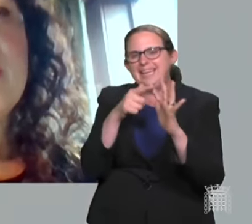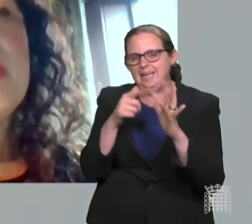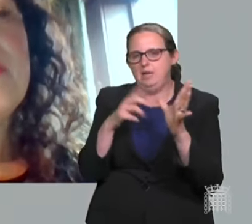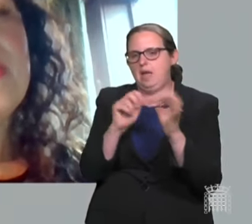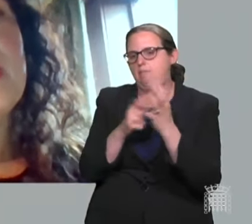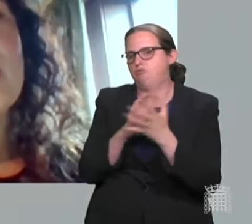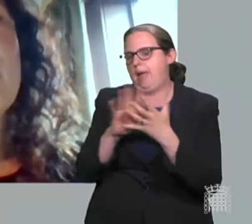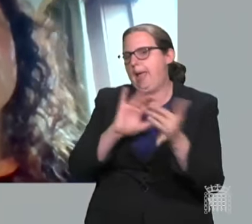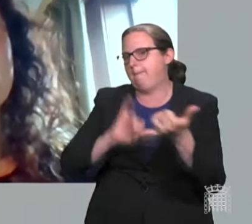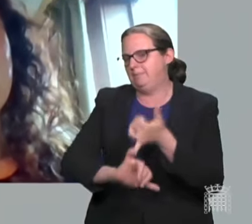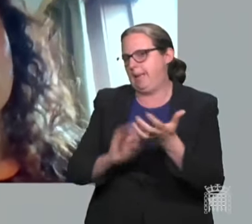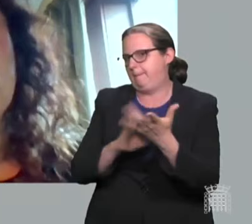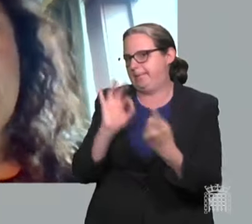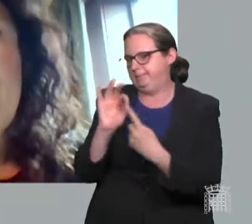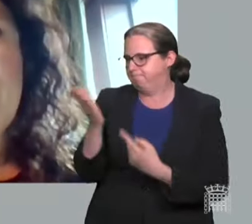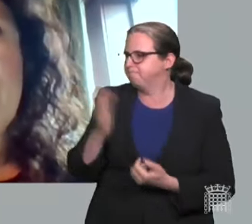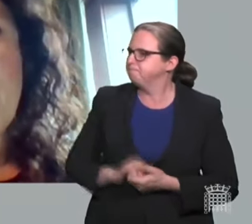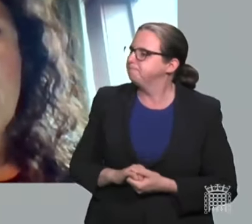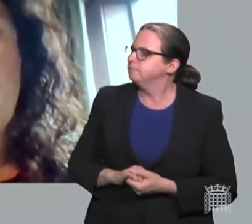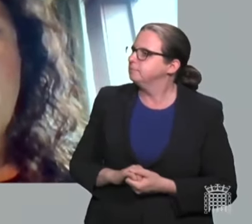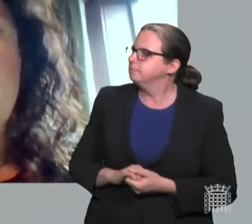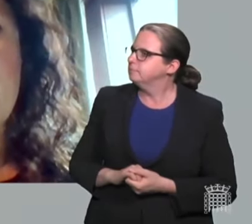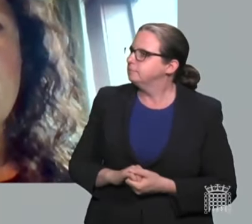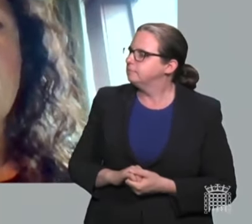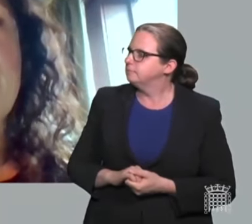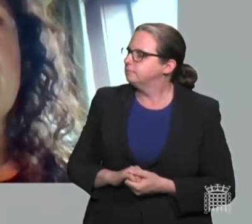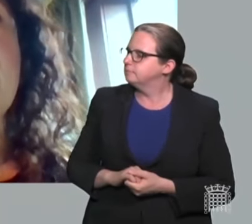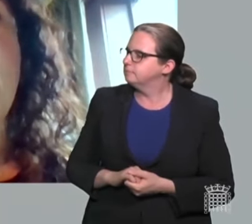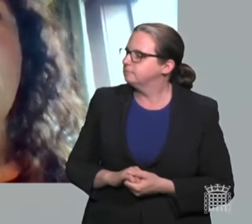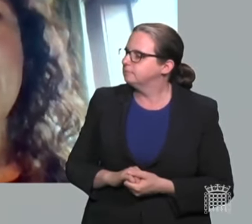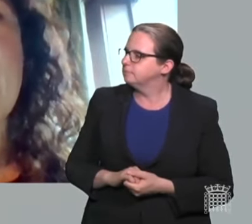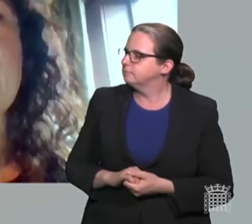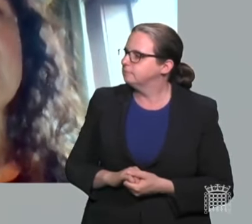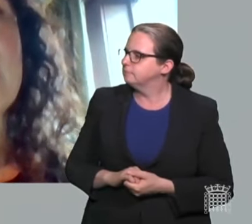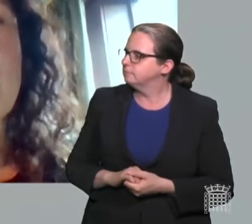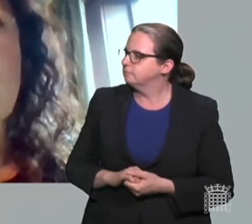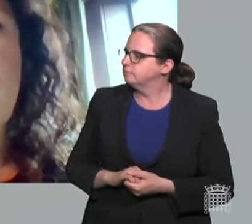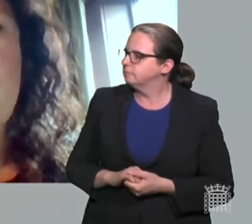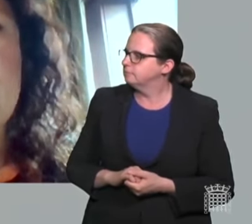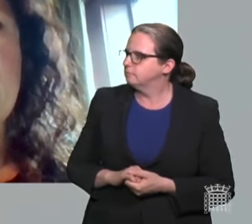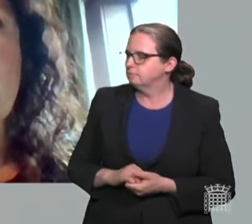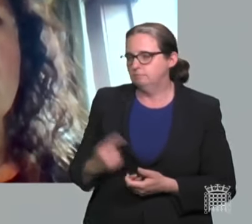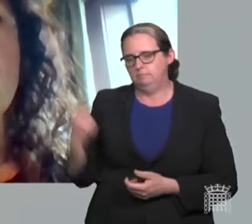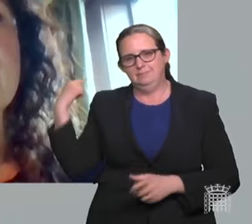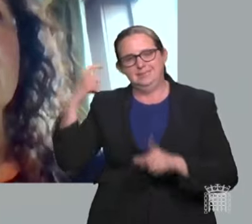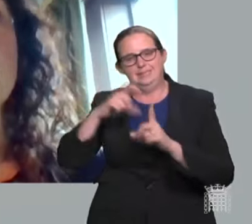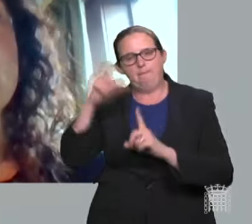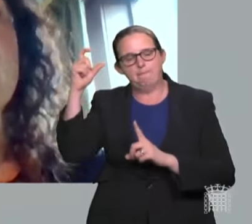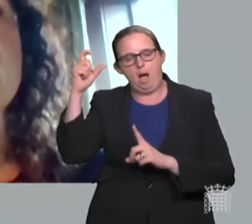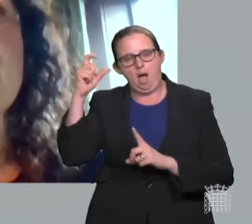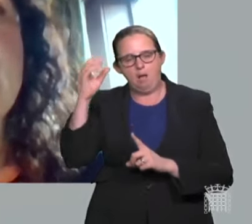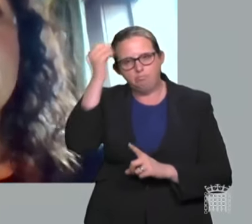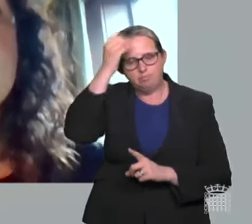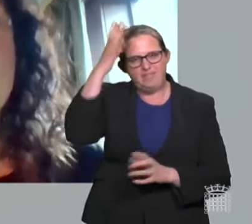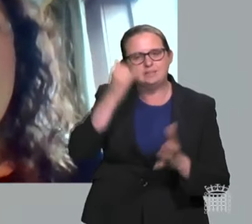Madam Deputy Speaker, last December, Professor Sir Michael Marmot revealed that the high and unequal COVID death toll across England was